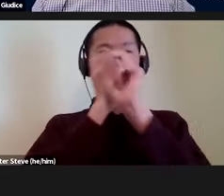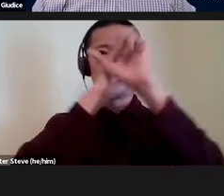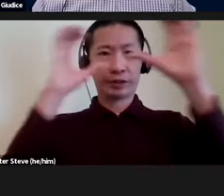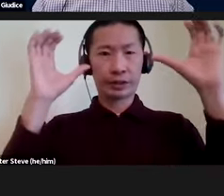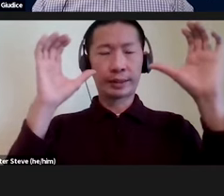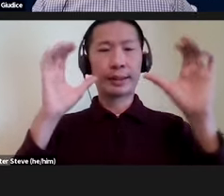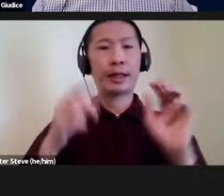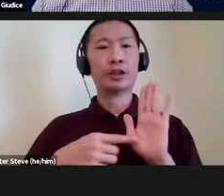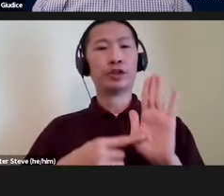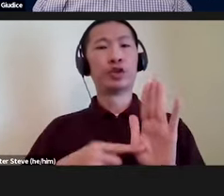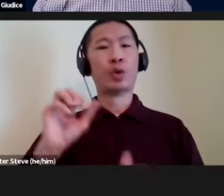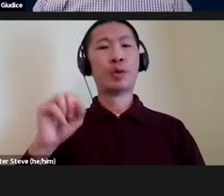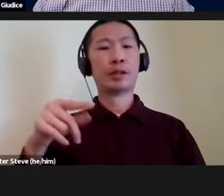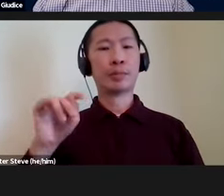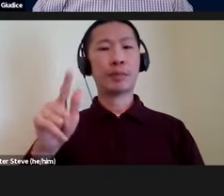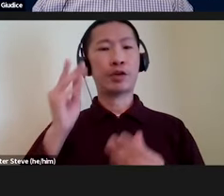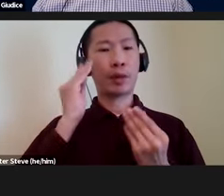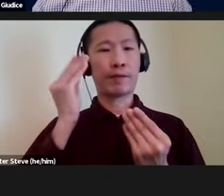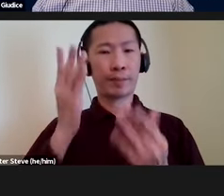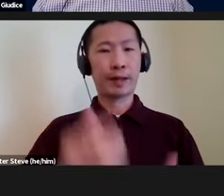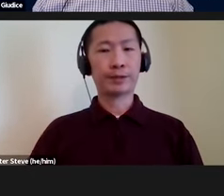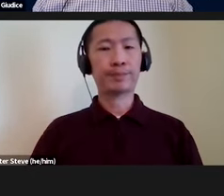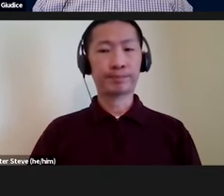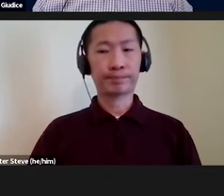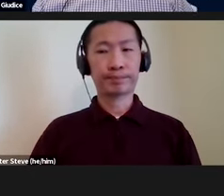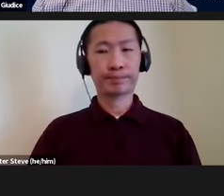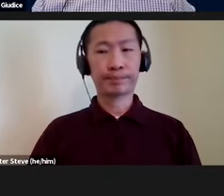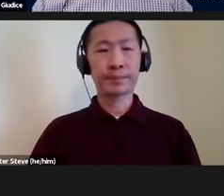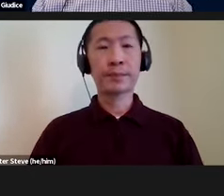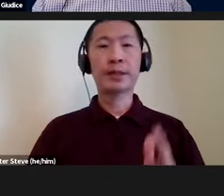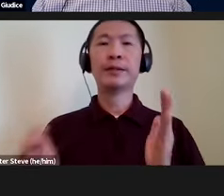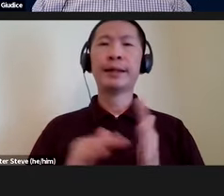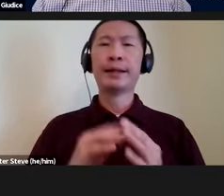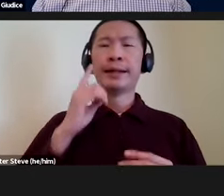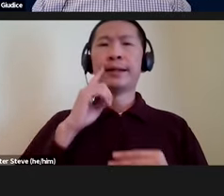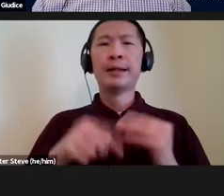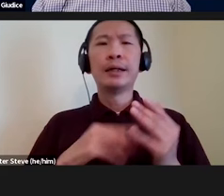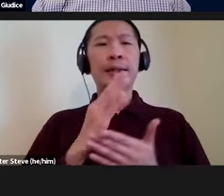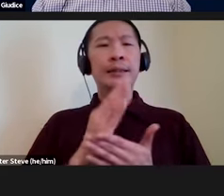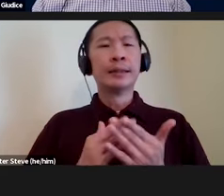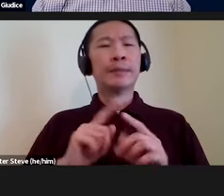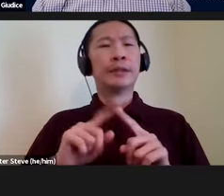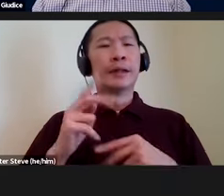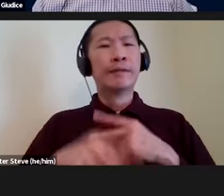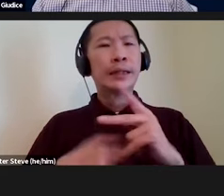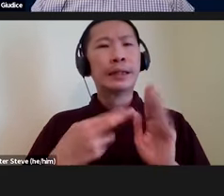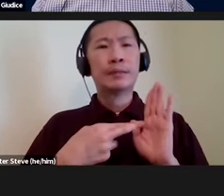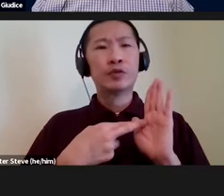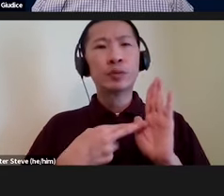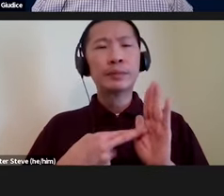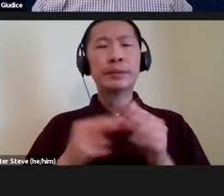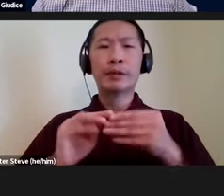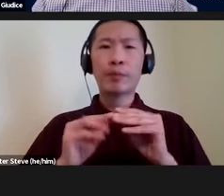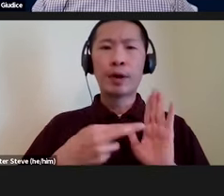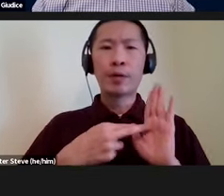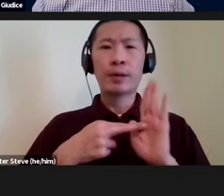convey spatial information. So, again, think about some of the types of representations and numeric